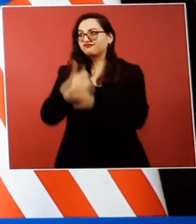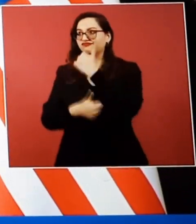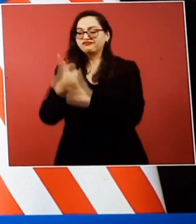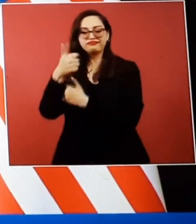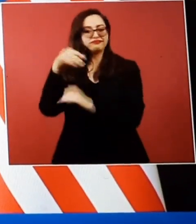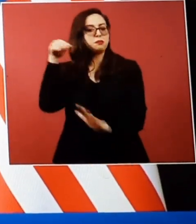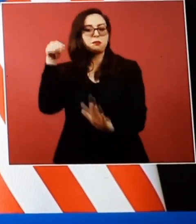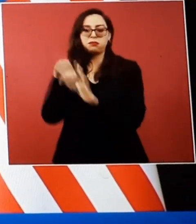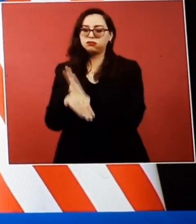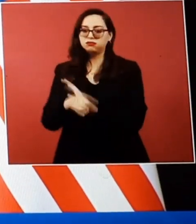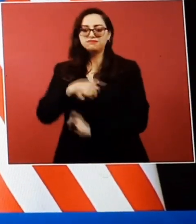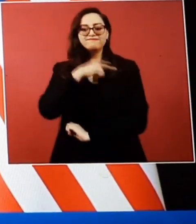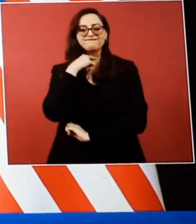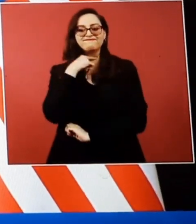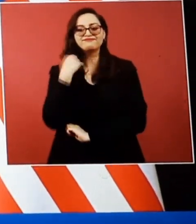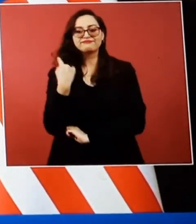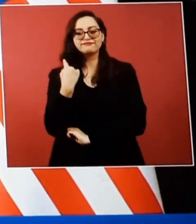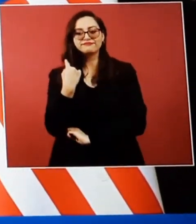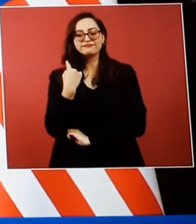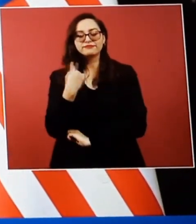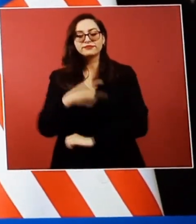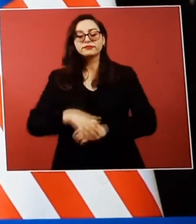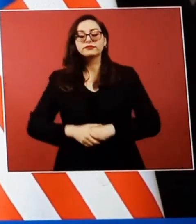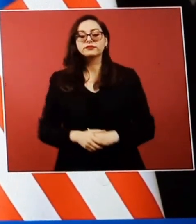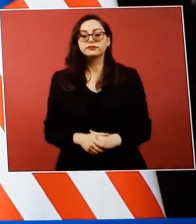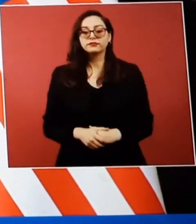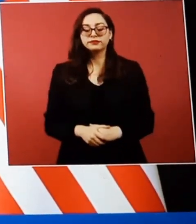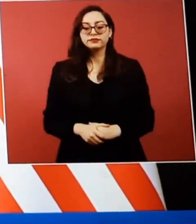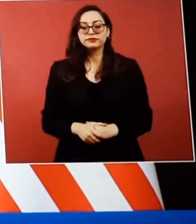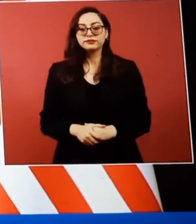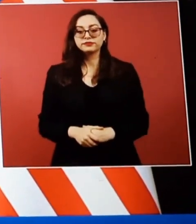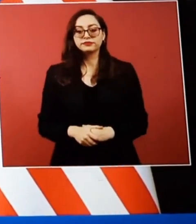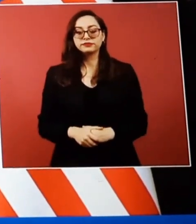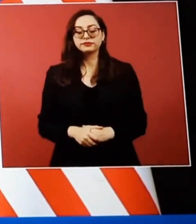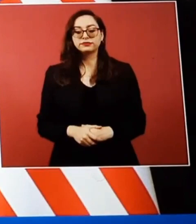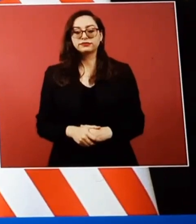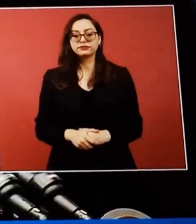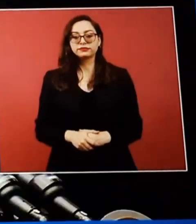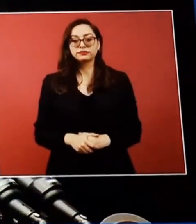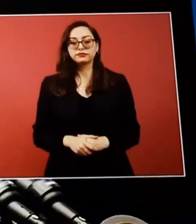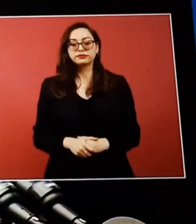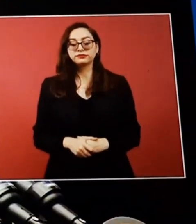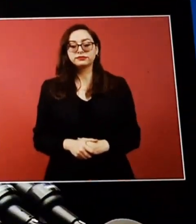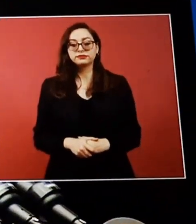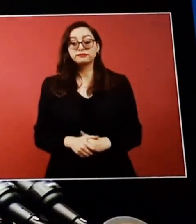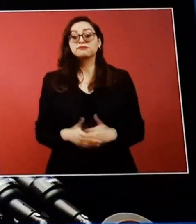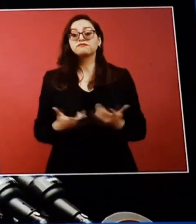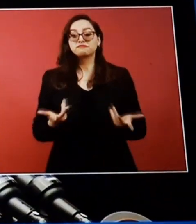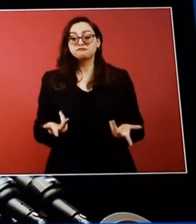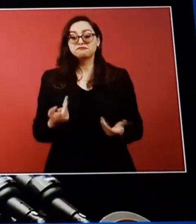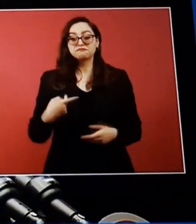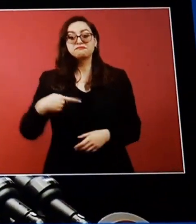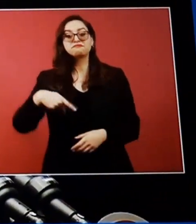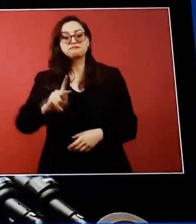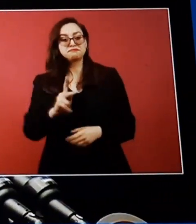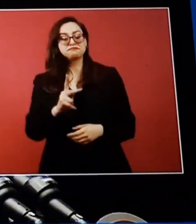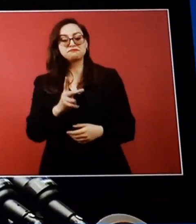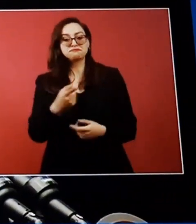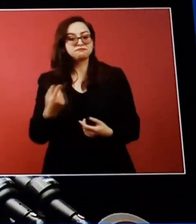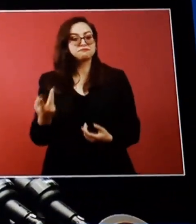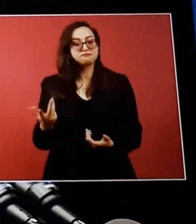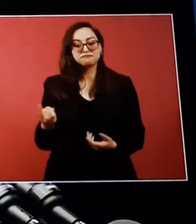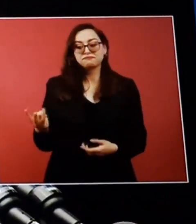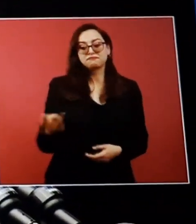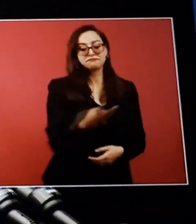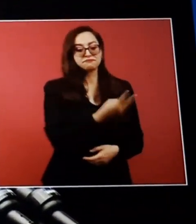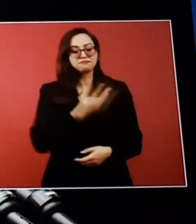Thankfully, the belief in free and fair trade won the day. We renegotiated and we got an even better deal.